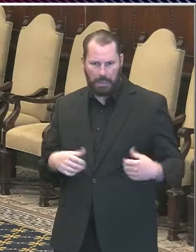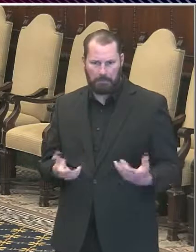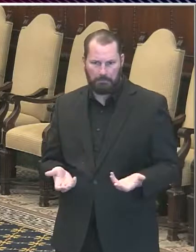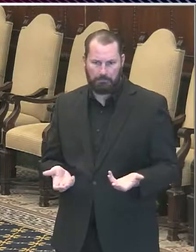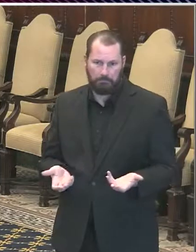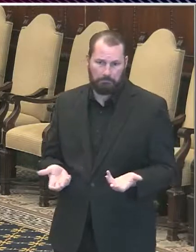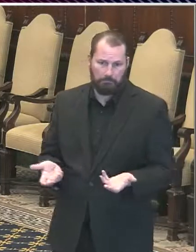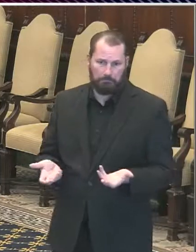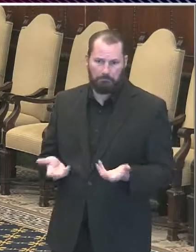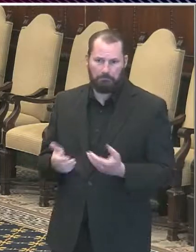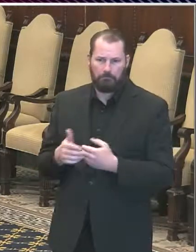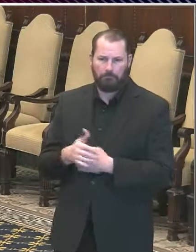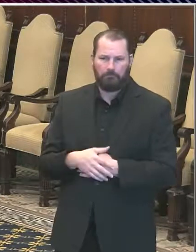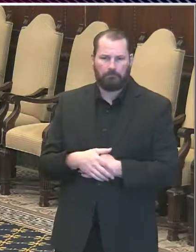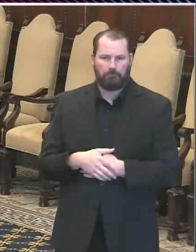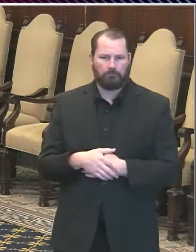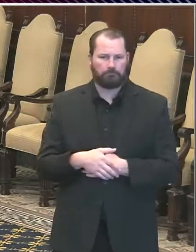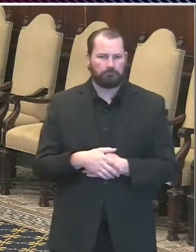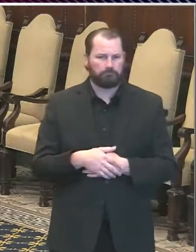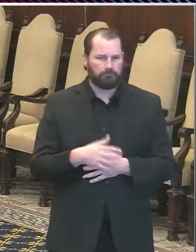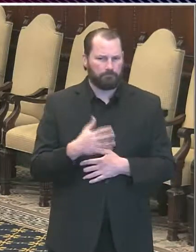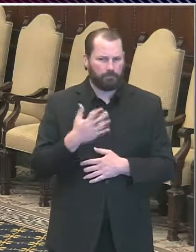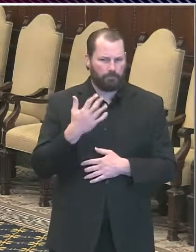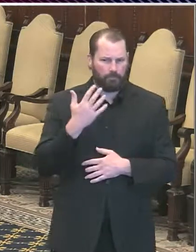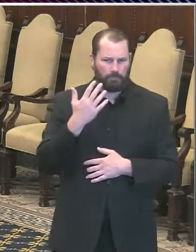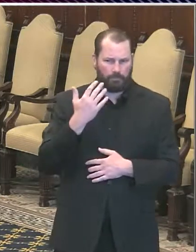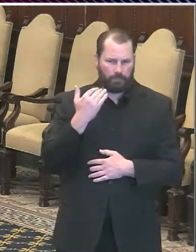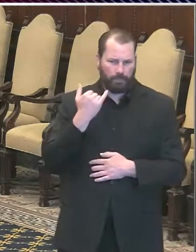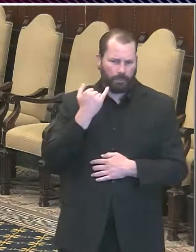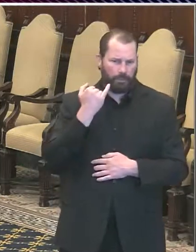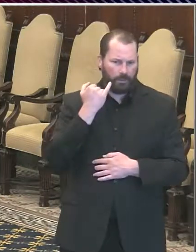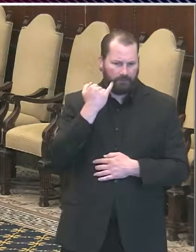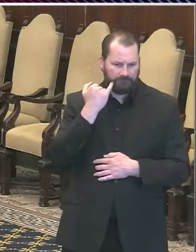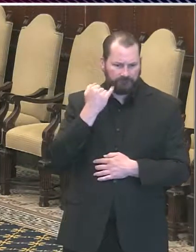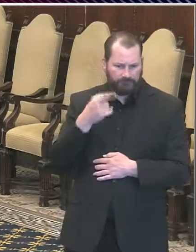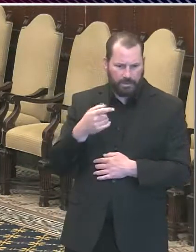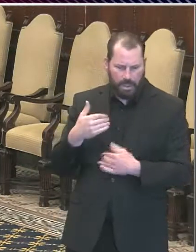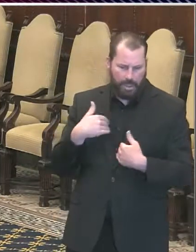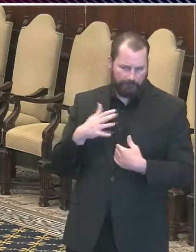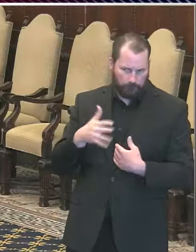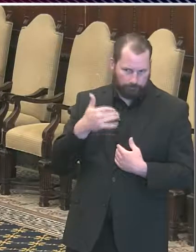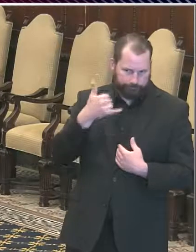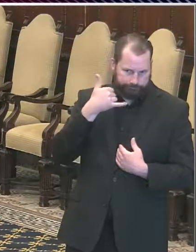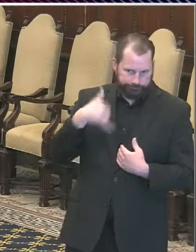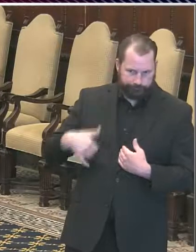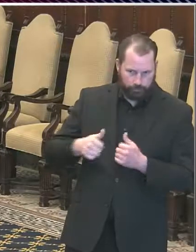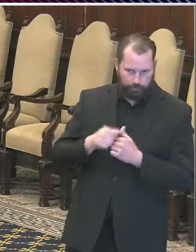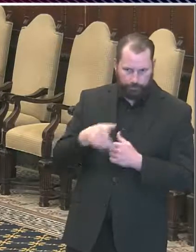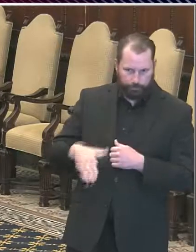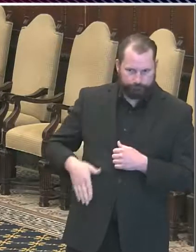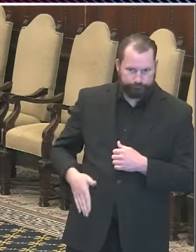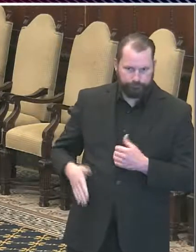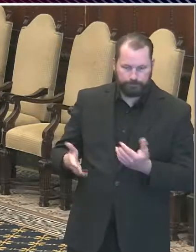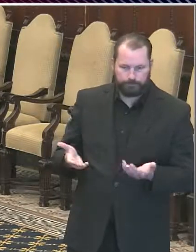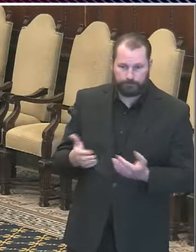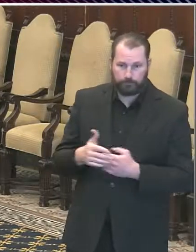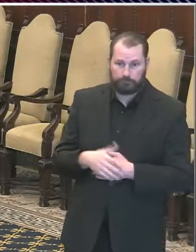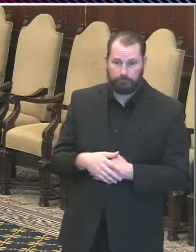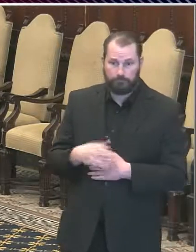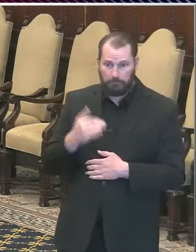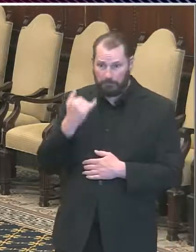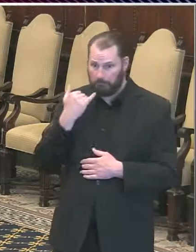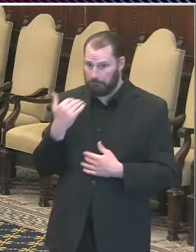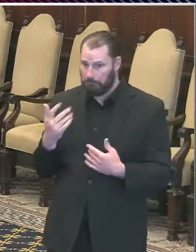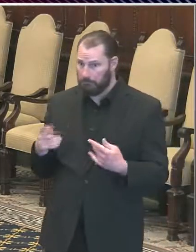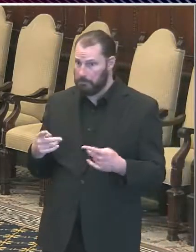pick up the fact that they're near another cell phone we are still exploring whether there's value to that many people may not want to turn on feature and if no one turns it on